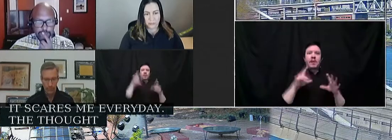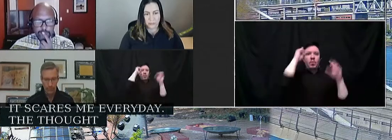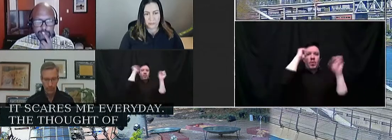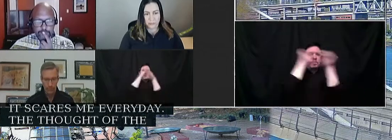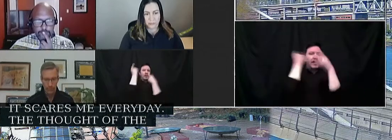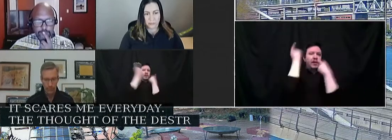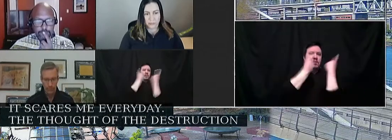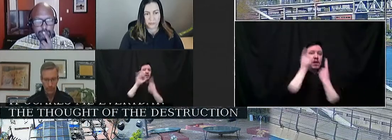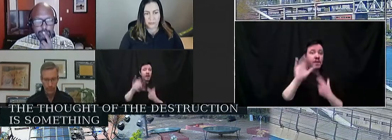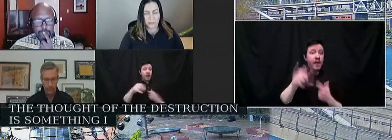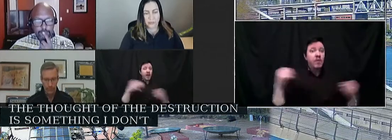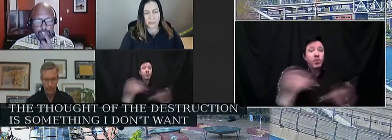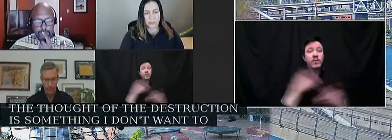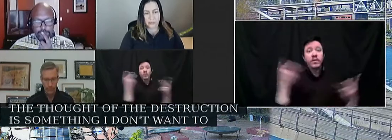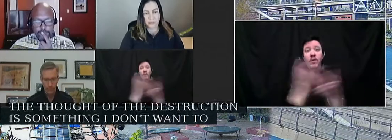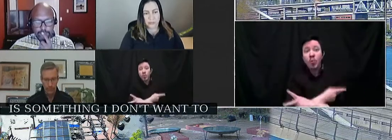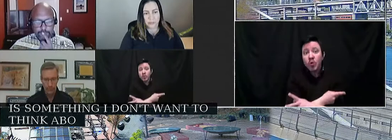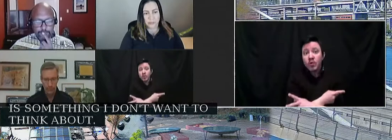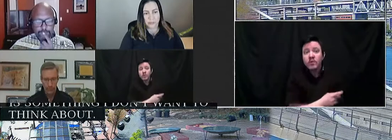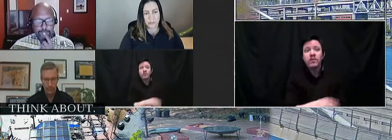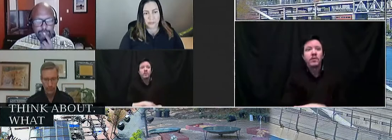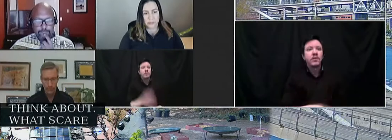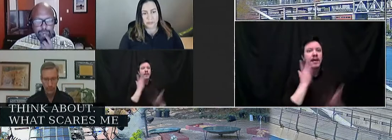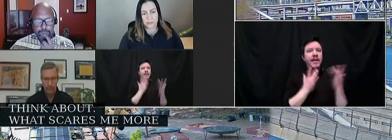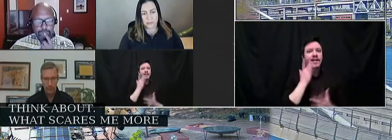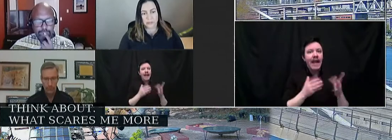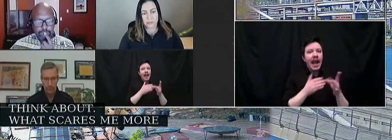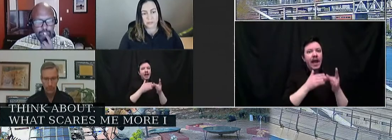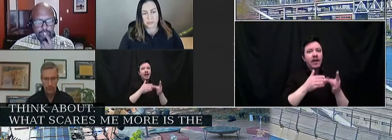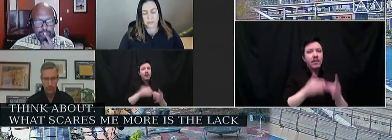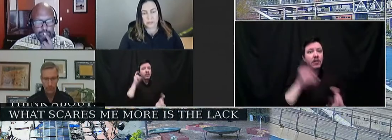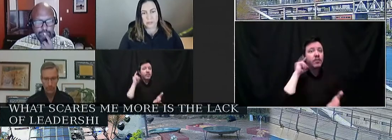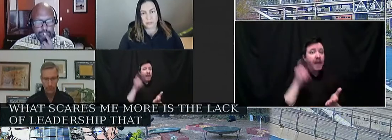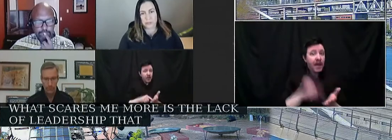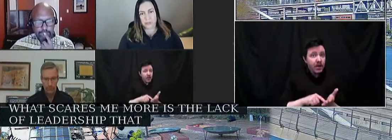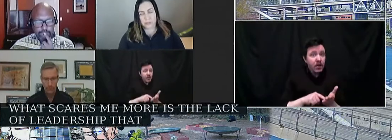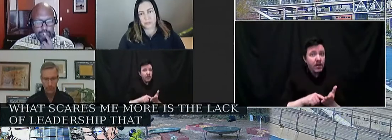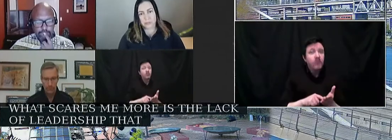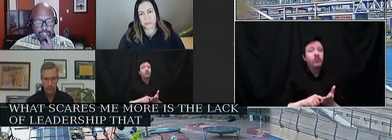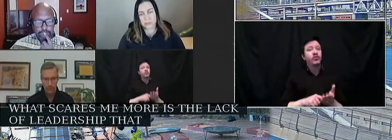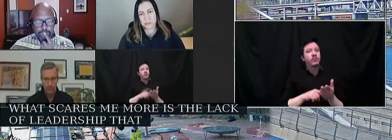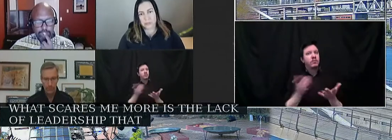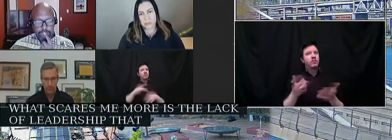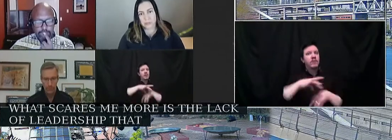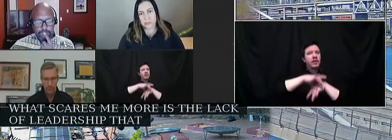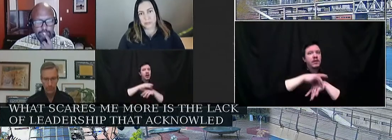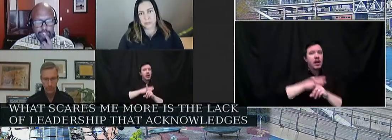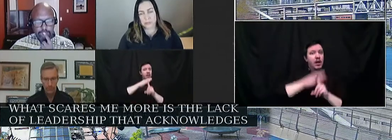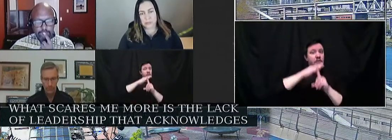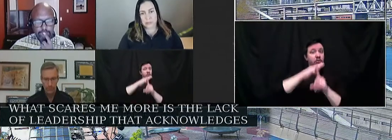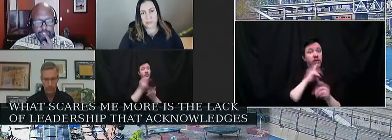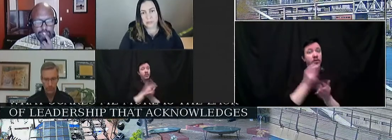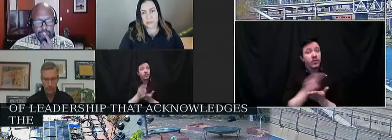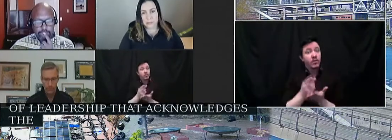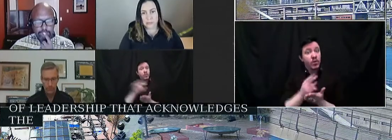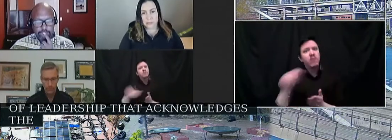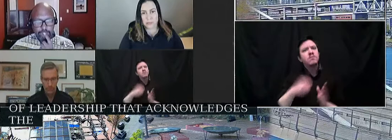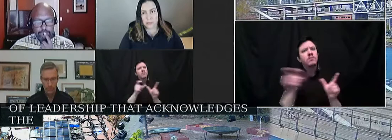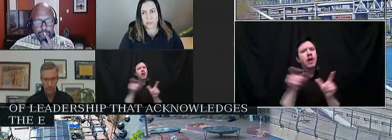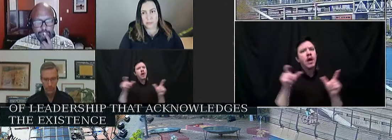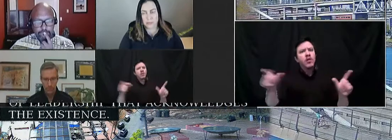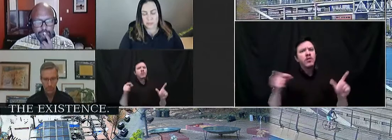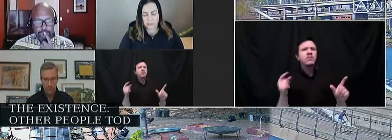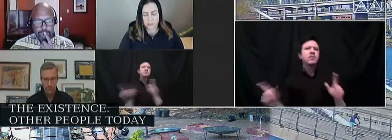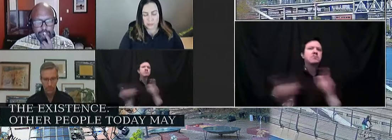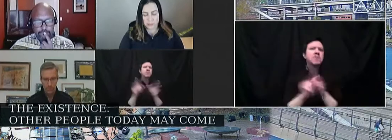But what scares me more is the lack of leadership that acknowledges its existence. Other people today may come and